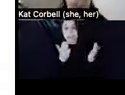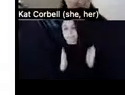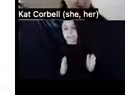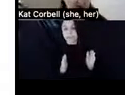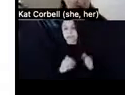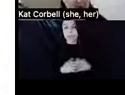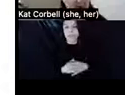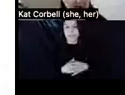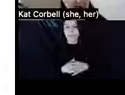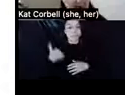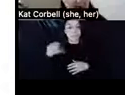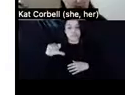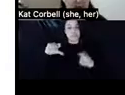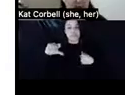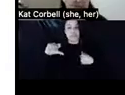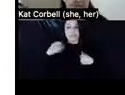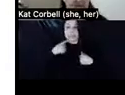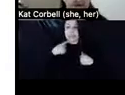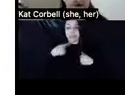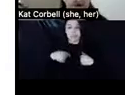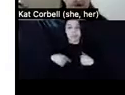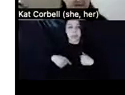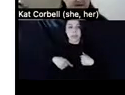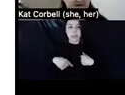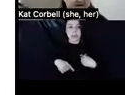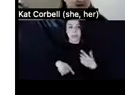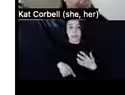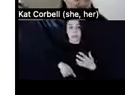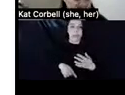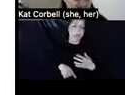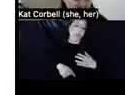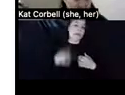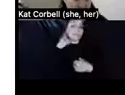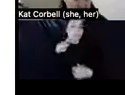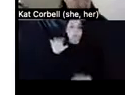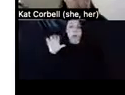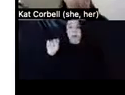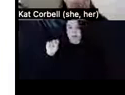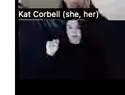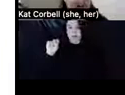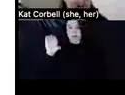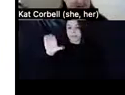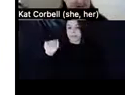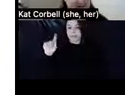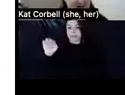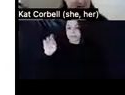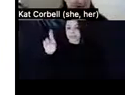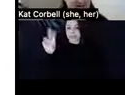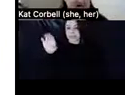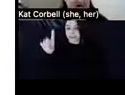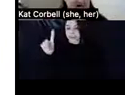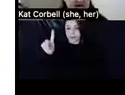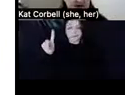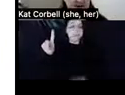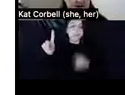turned me down claiming that they, um, for scattered site in particular, they said that their providers